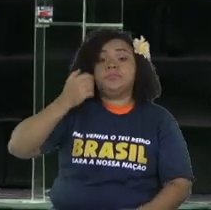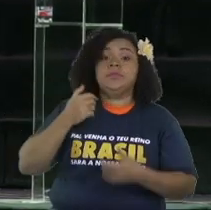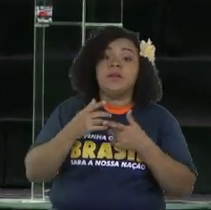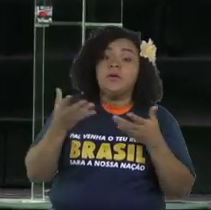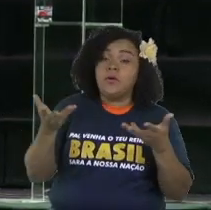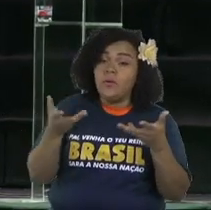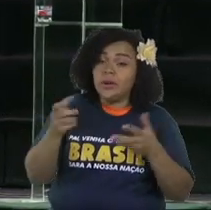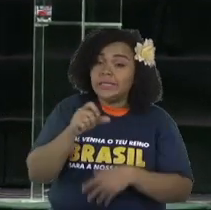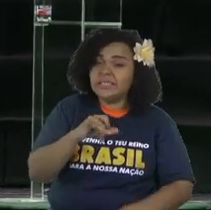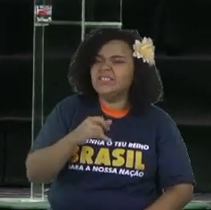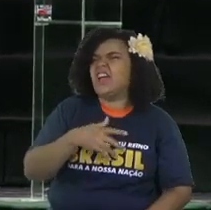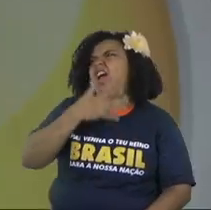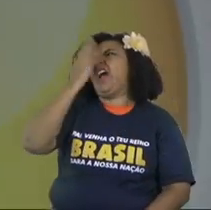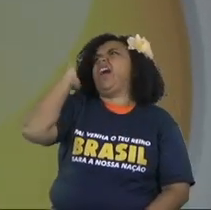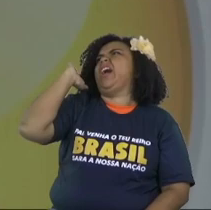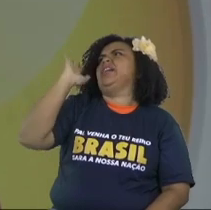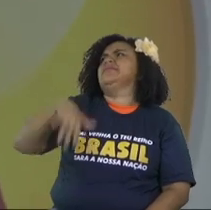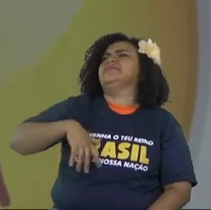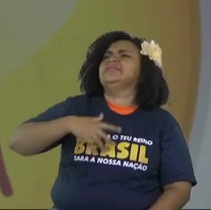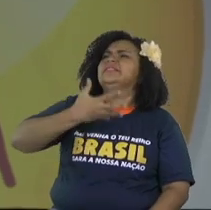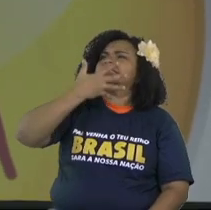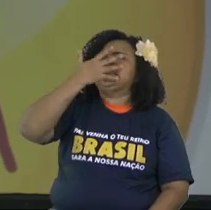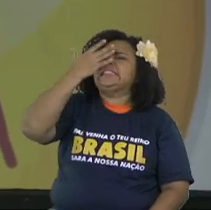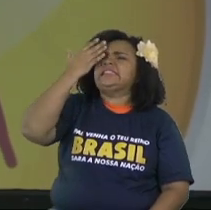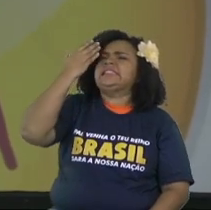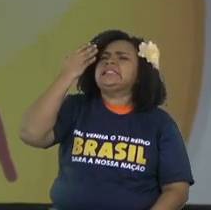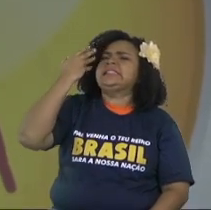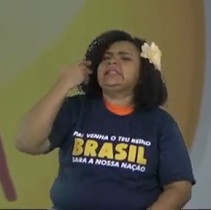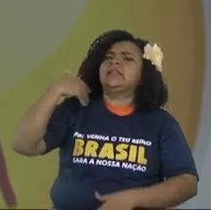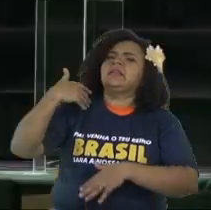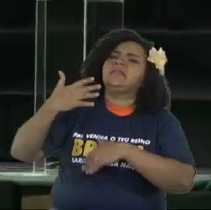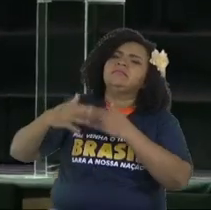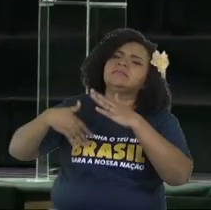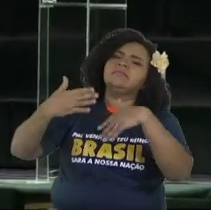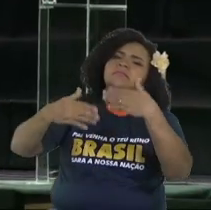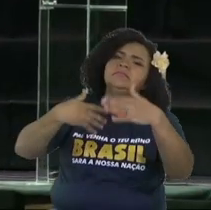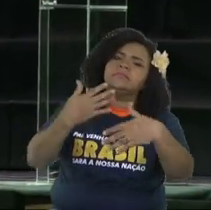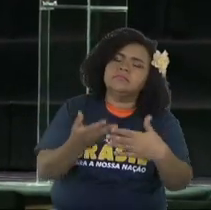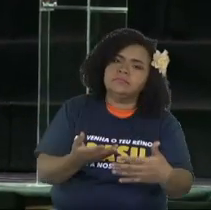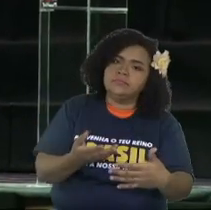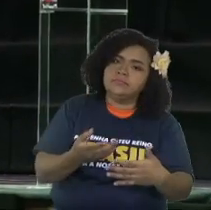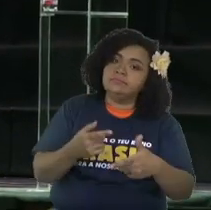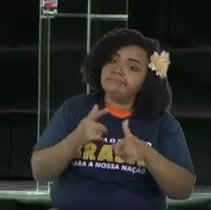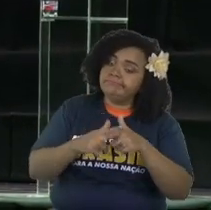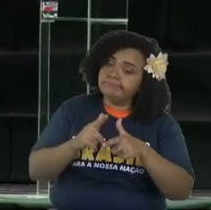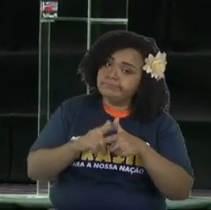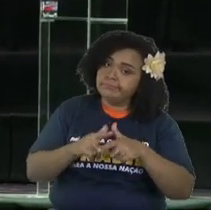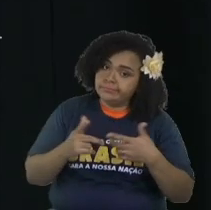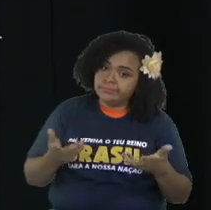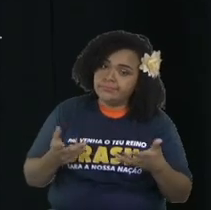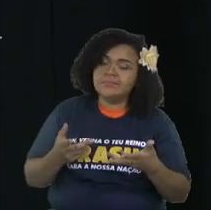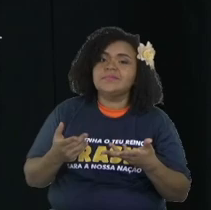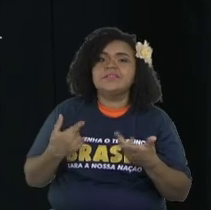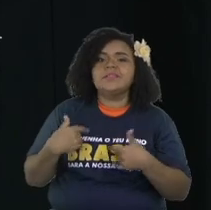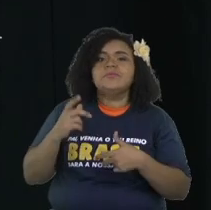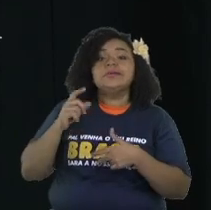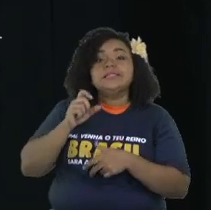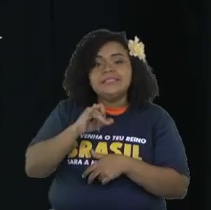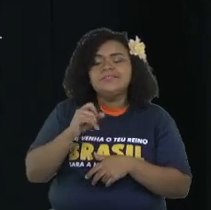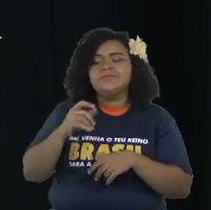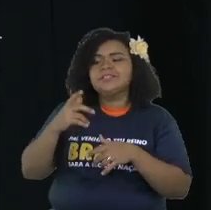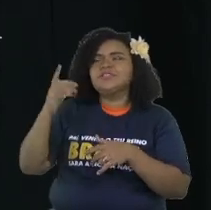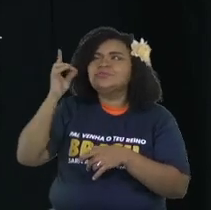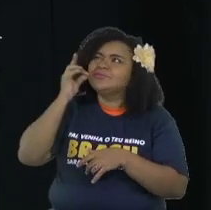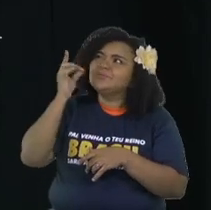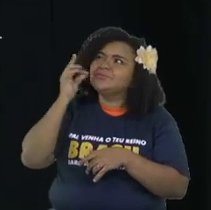actually you're decreasing you're decreasing again because